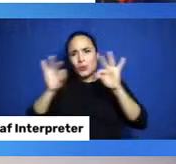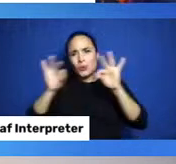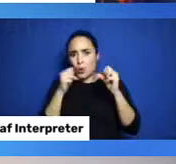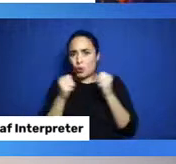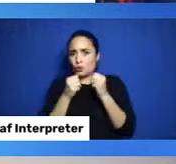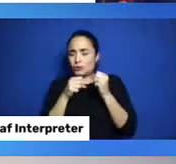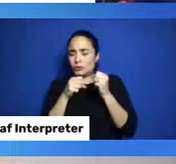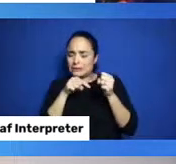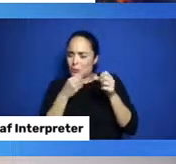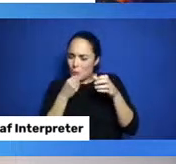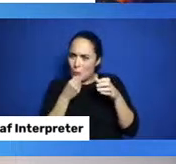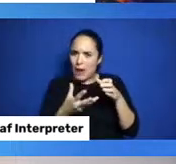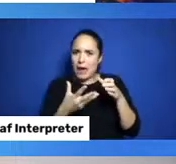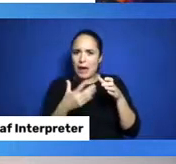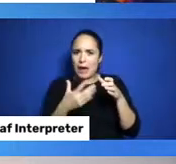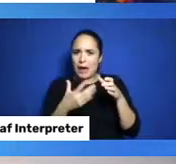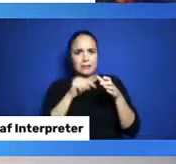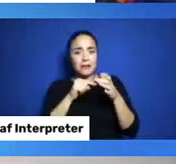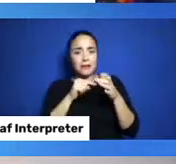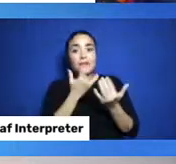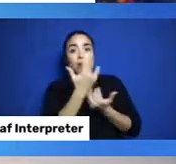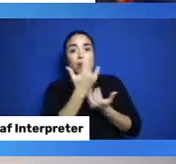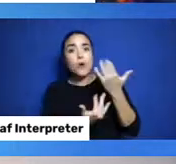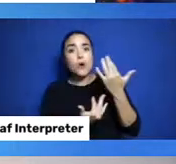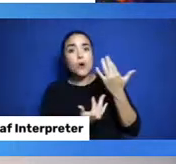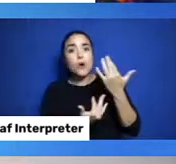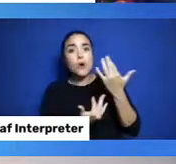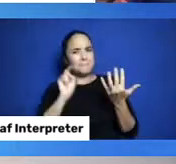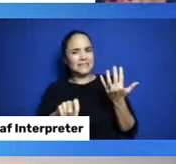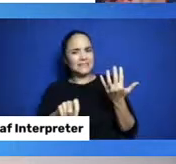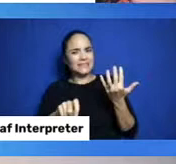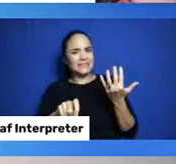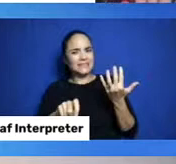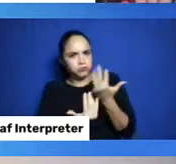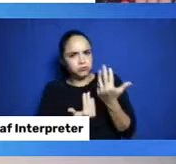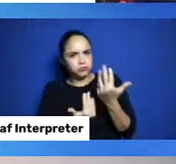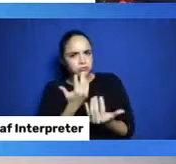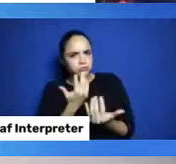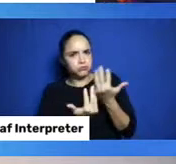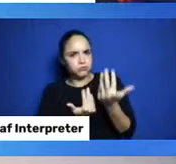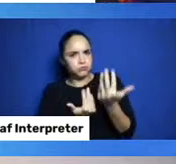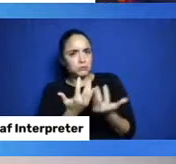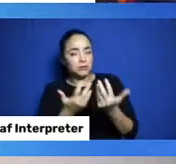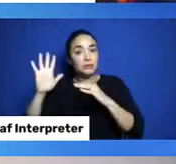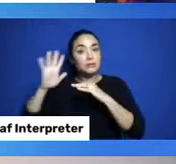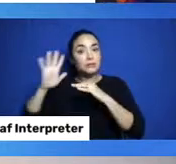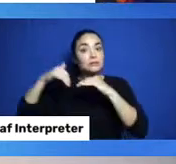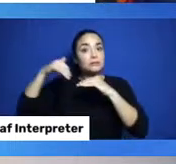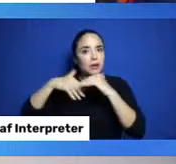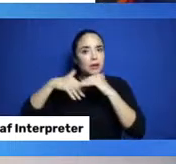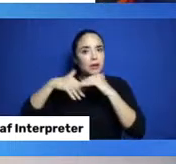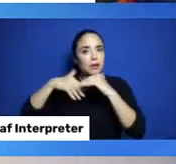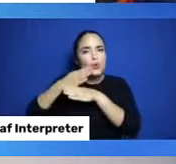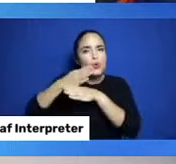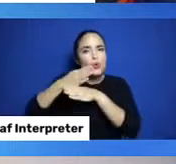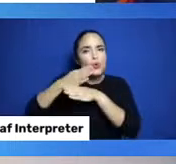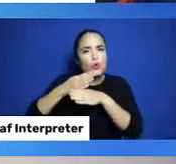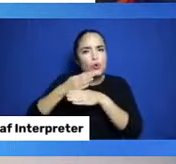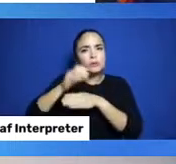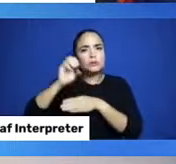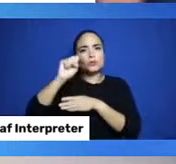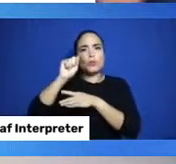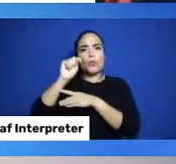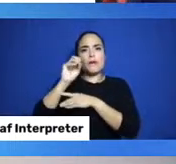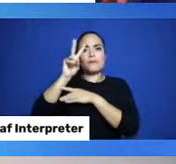that First Nations people did not have wood stoves in our teepees. Nor did we build them on wooden decks. So,